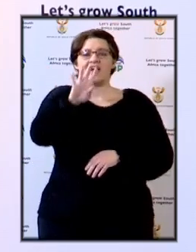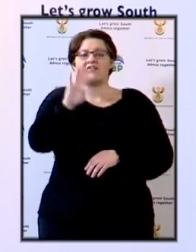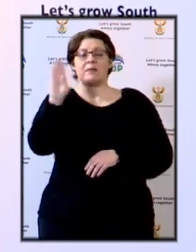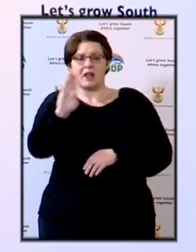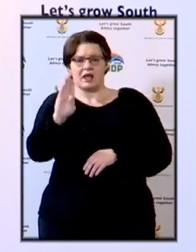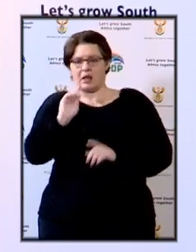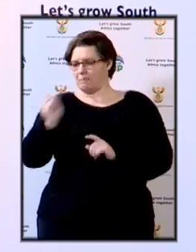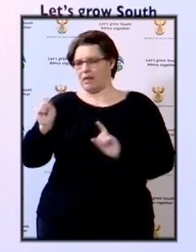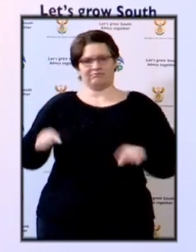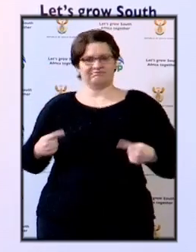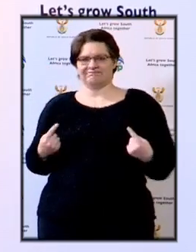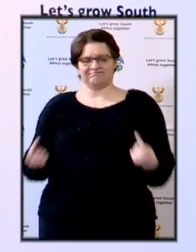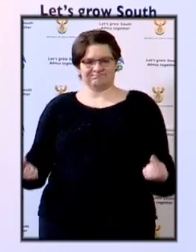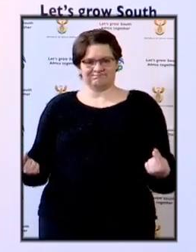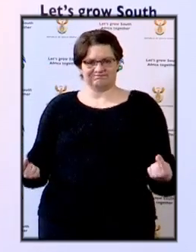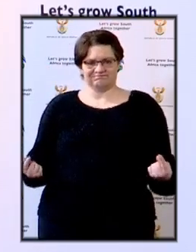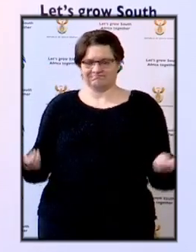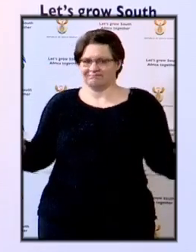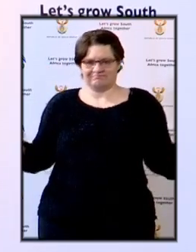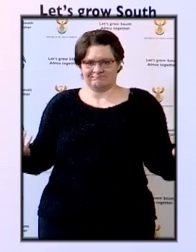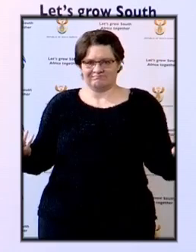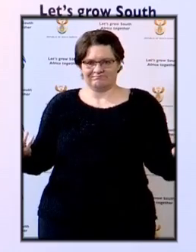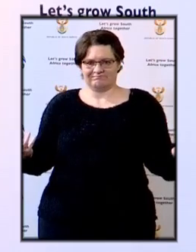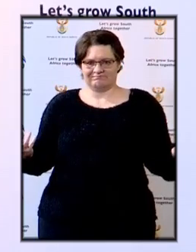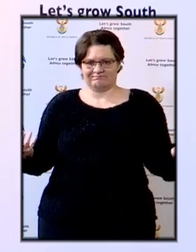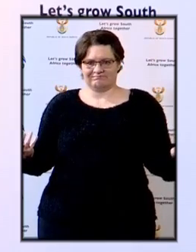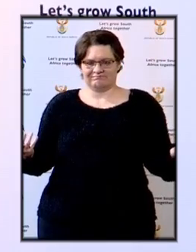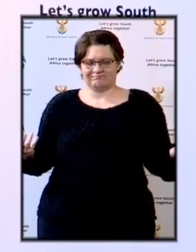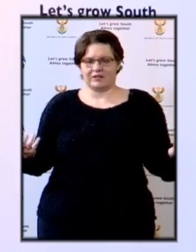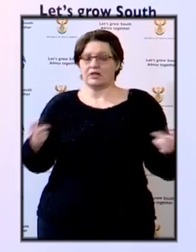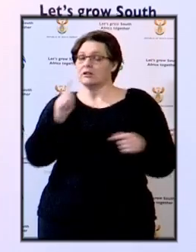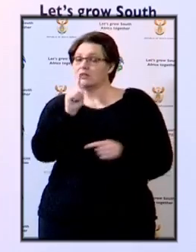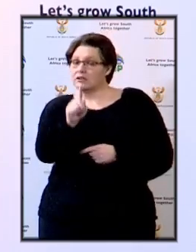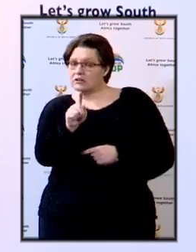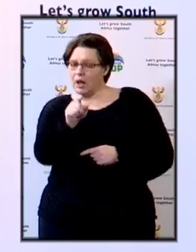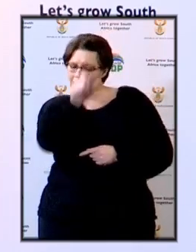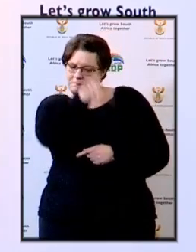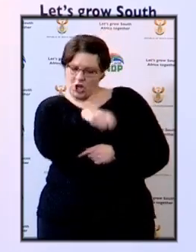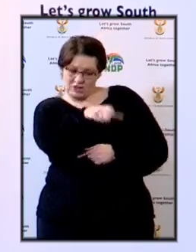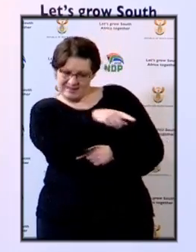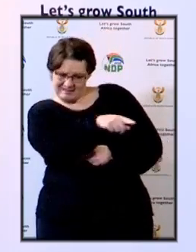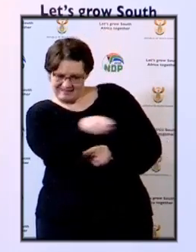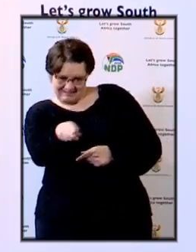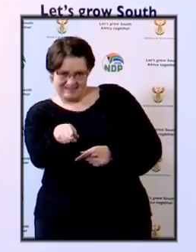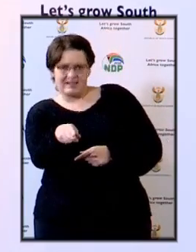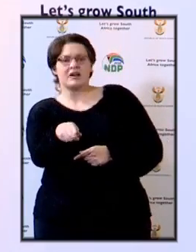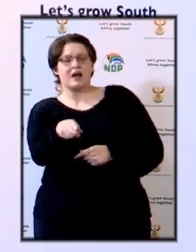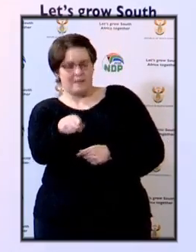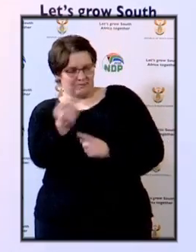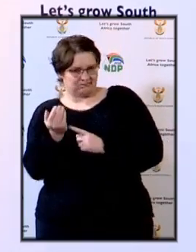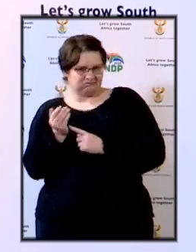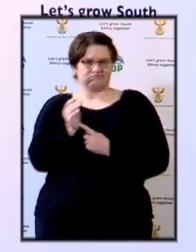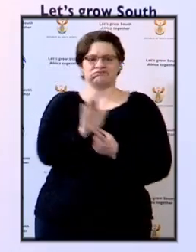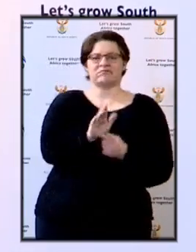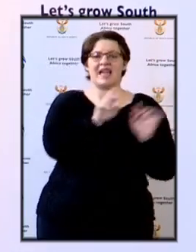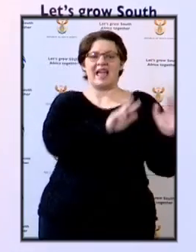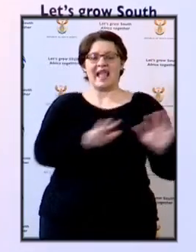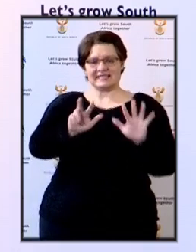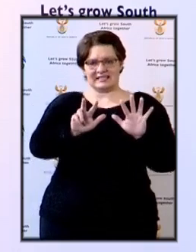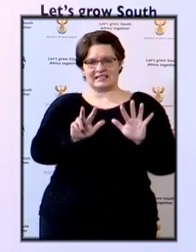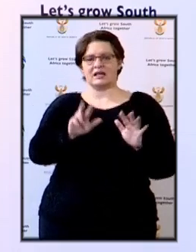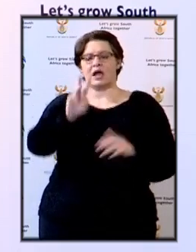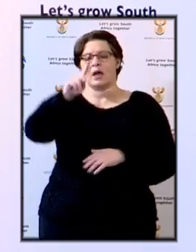.5 billion in VBS. The suspects are expected to appear